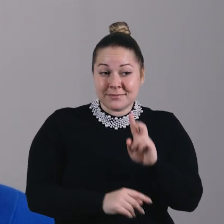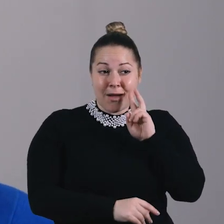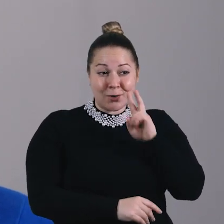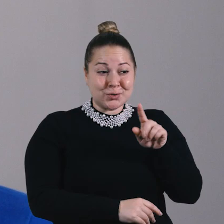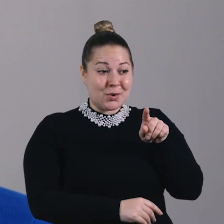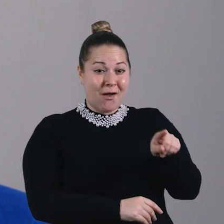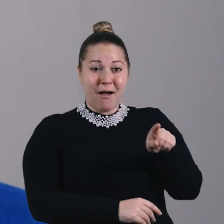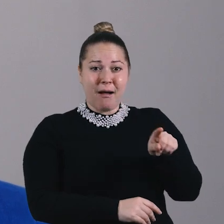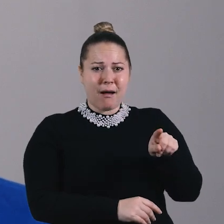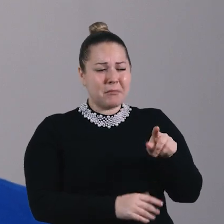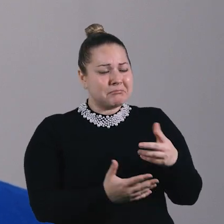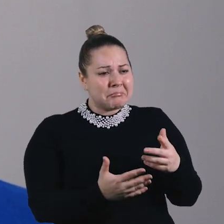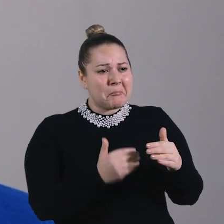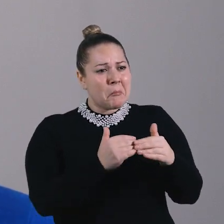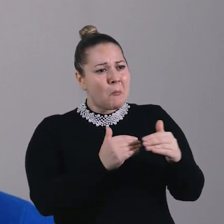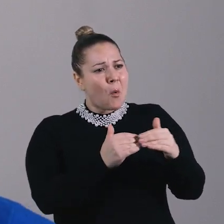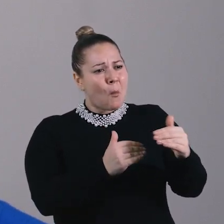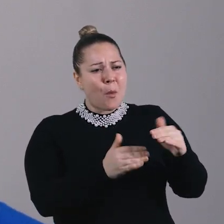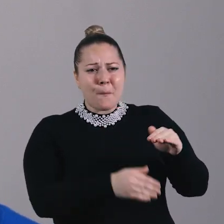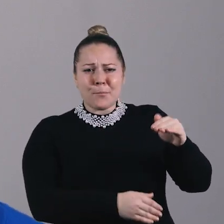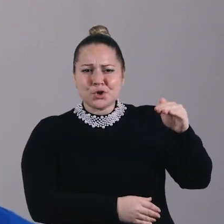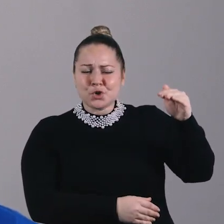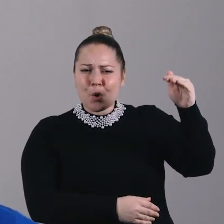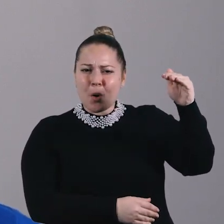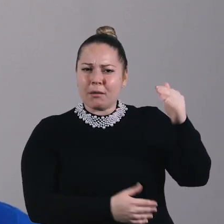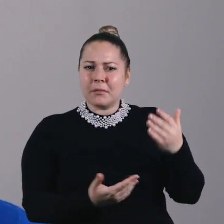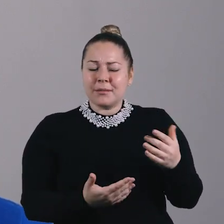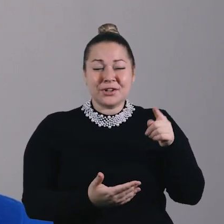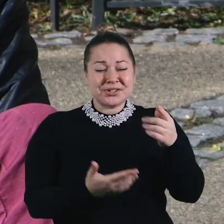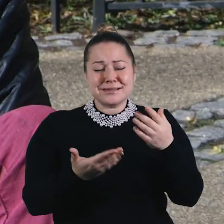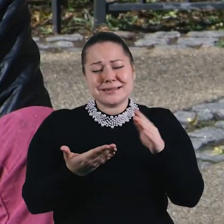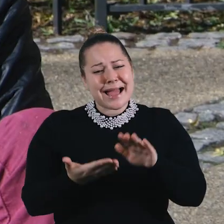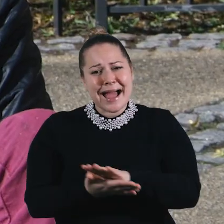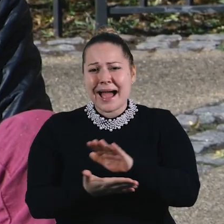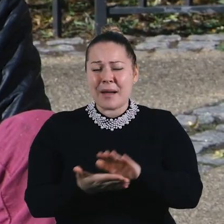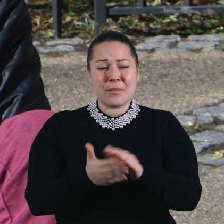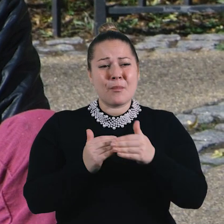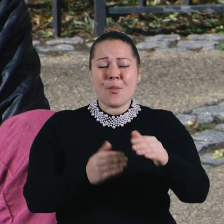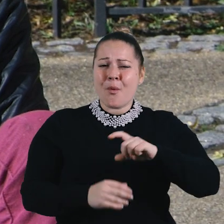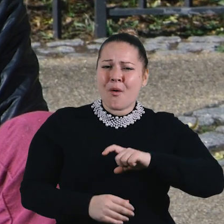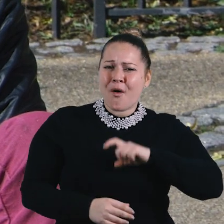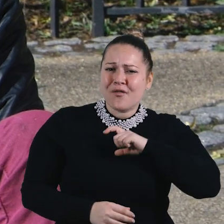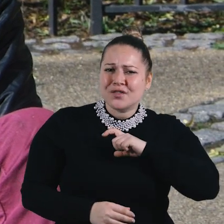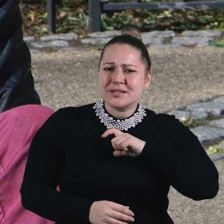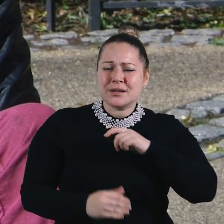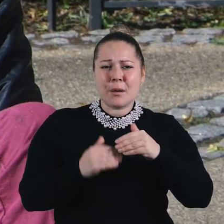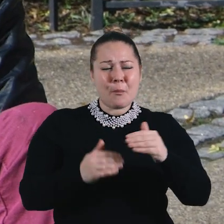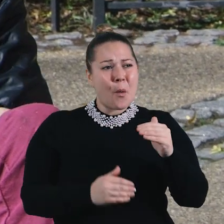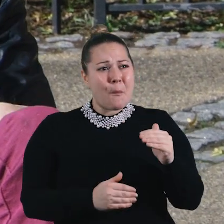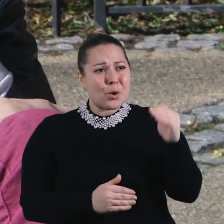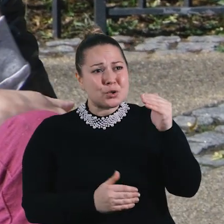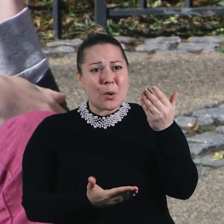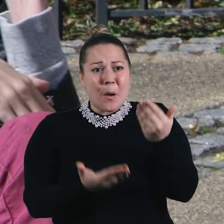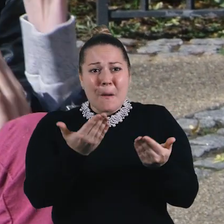actually I saw her getting more mature. She is so happy and confident and